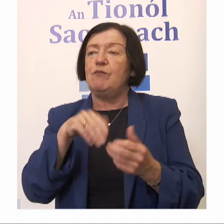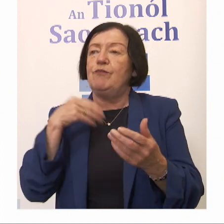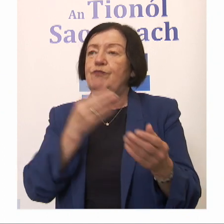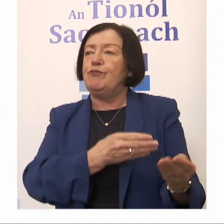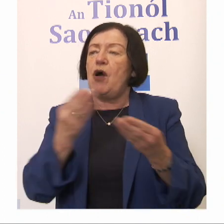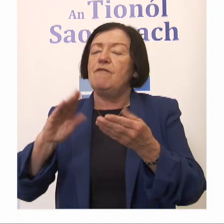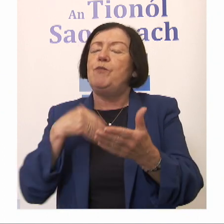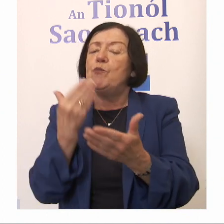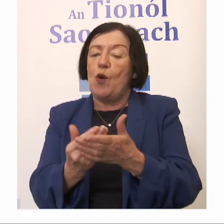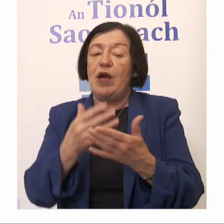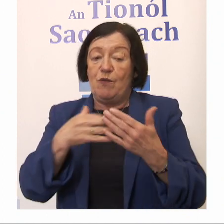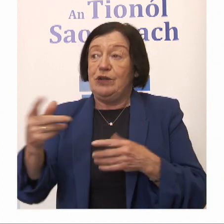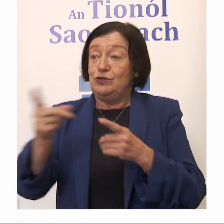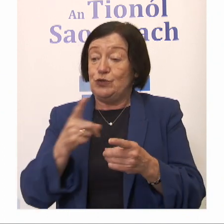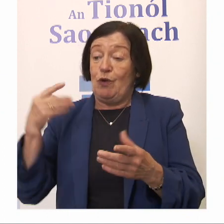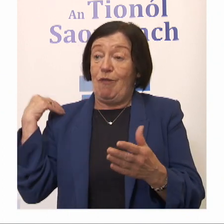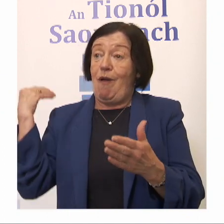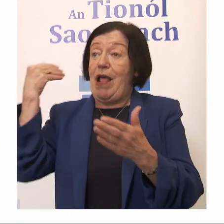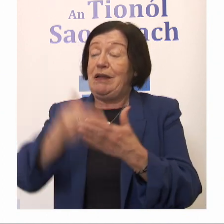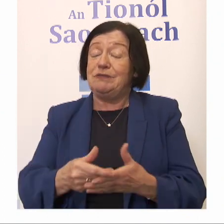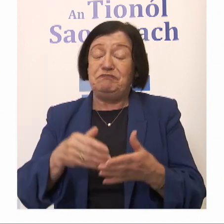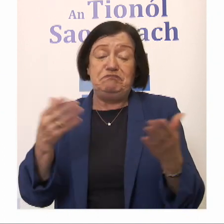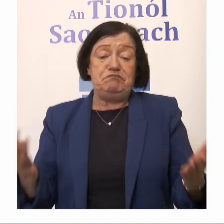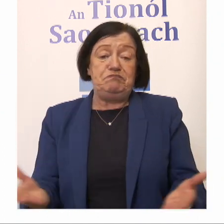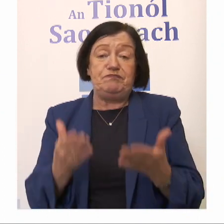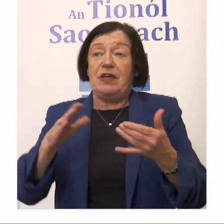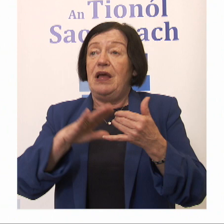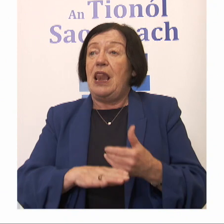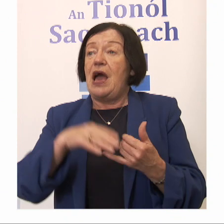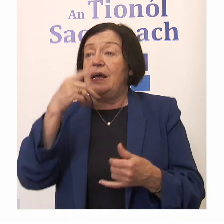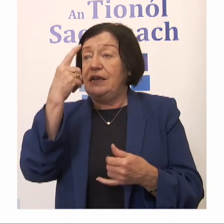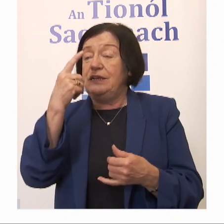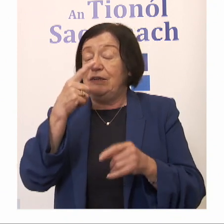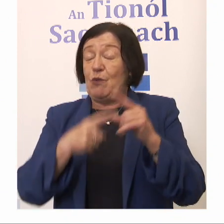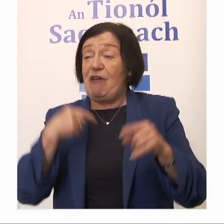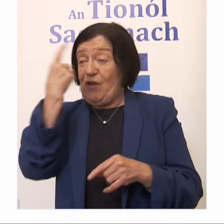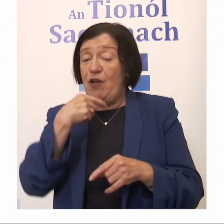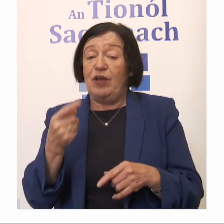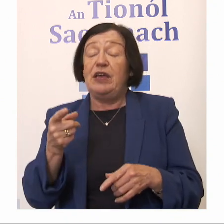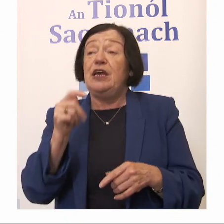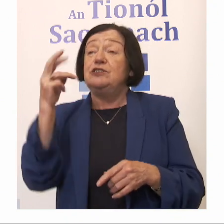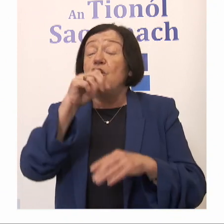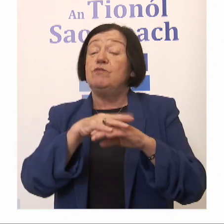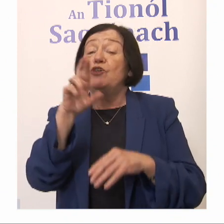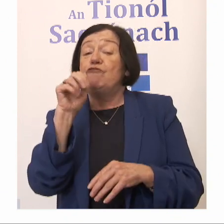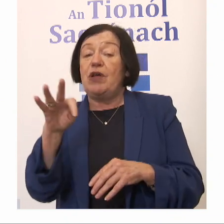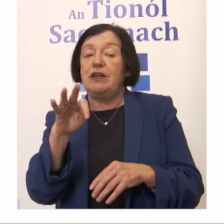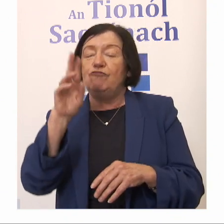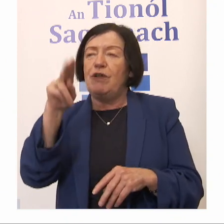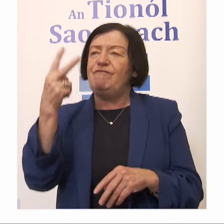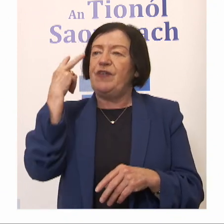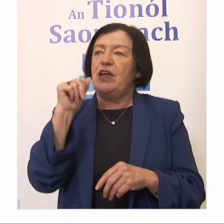regard. And that's what you have been doing over the last last hour and a bit. And in terms of reference reflected